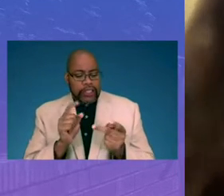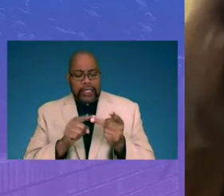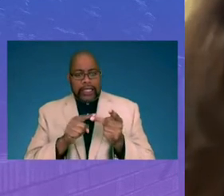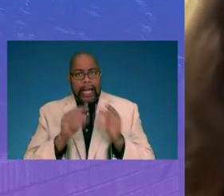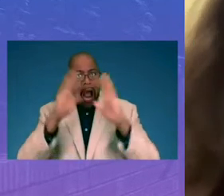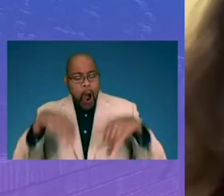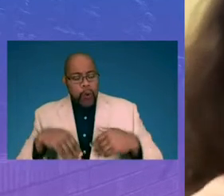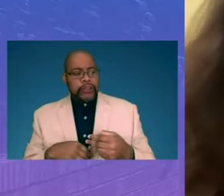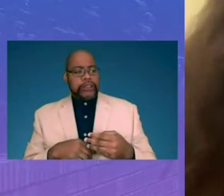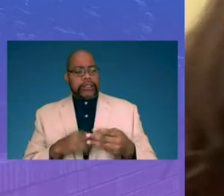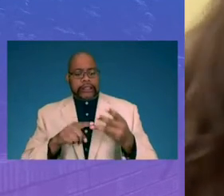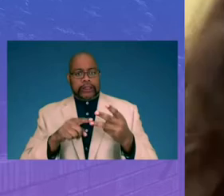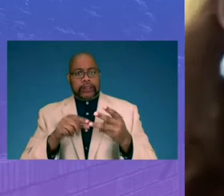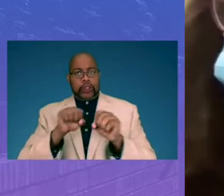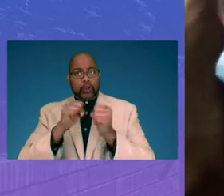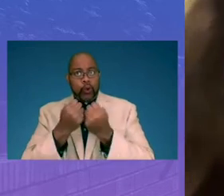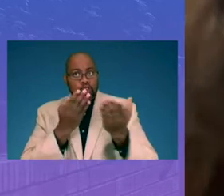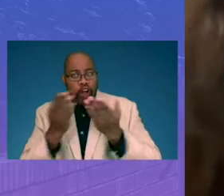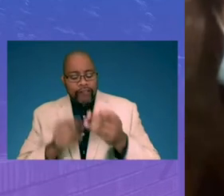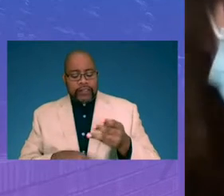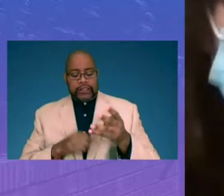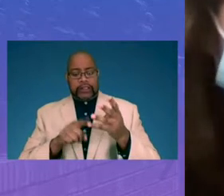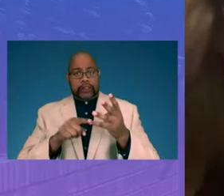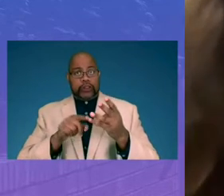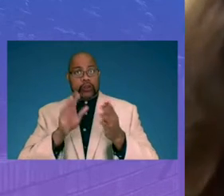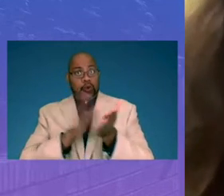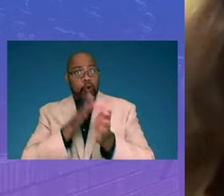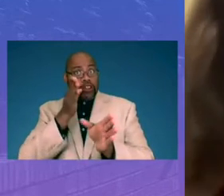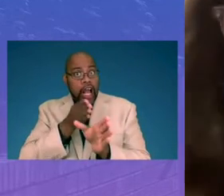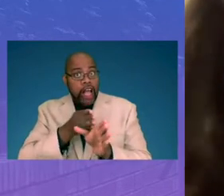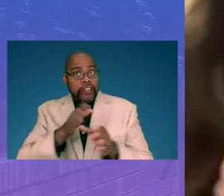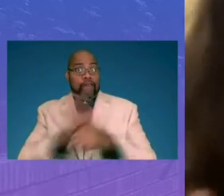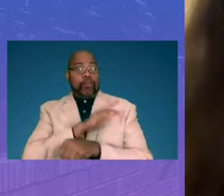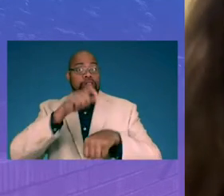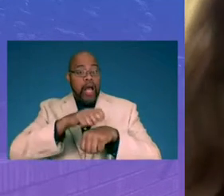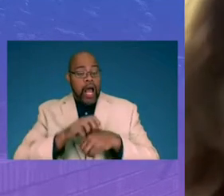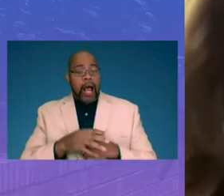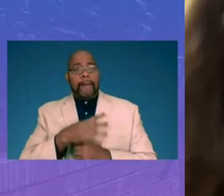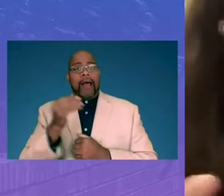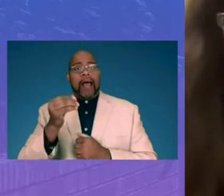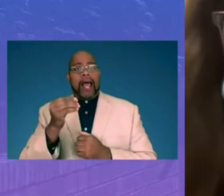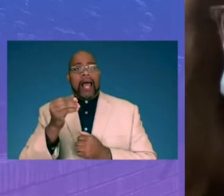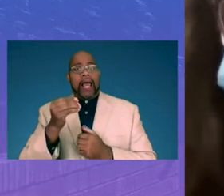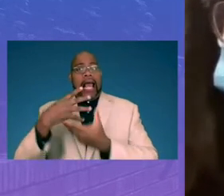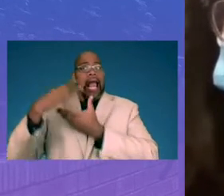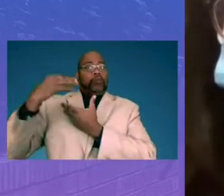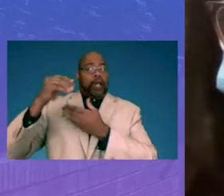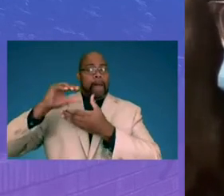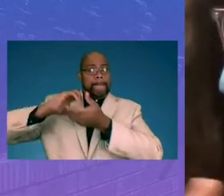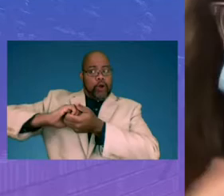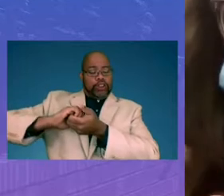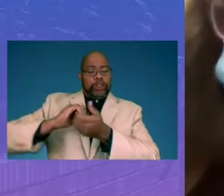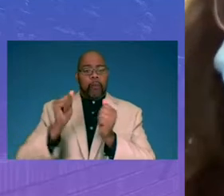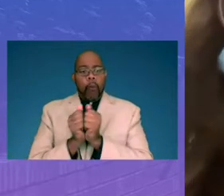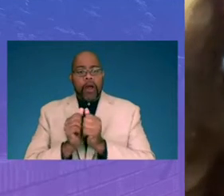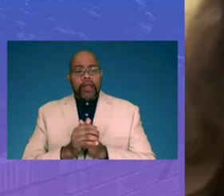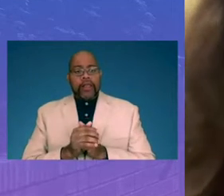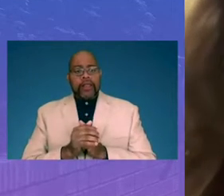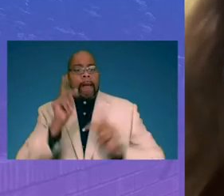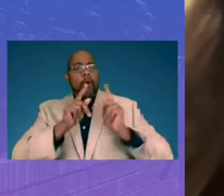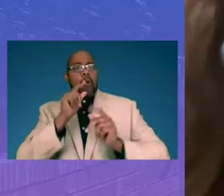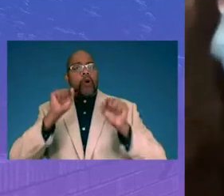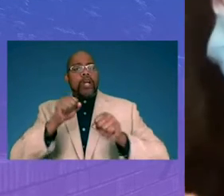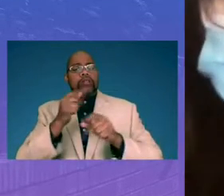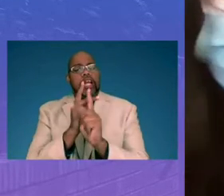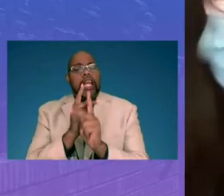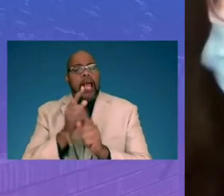social services, school psychologists full-time, and then external partnerships with folks who could take care of mental